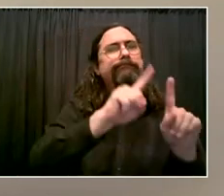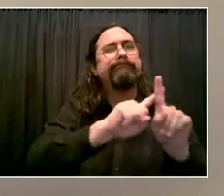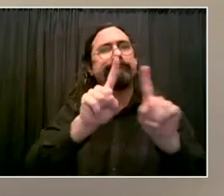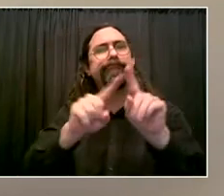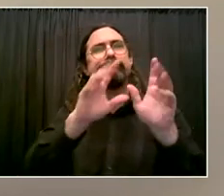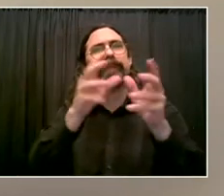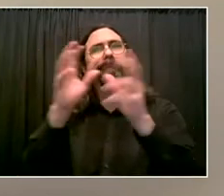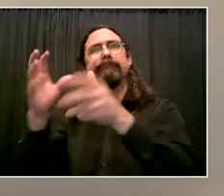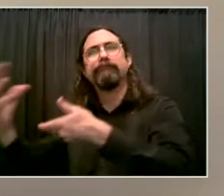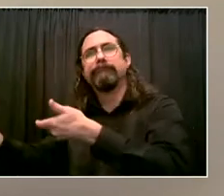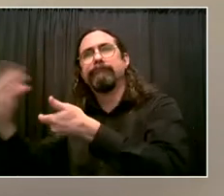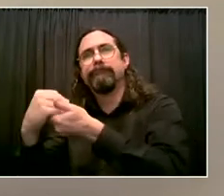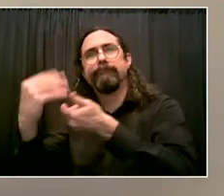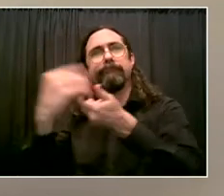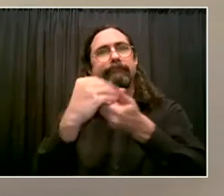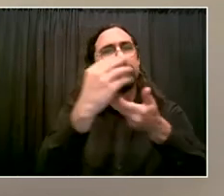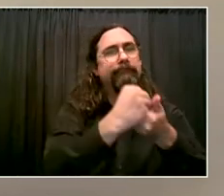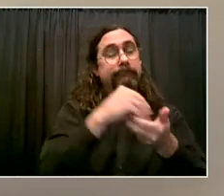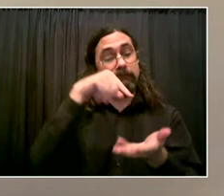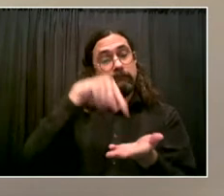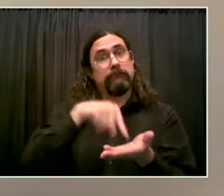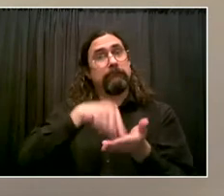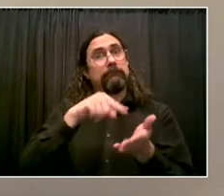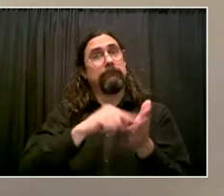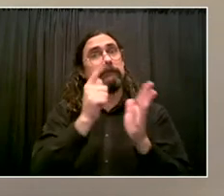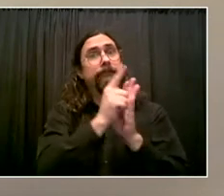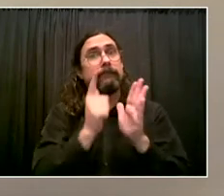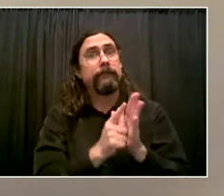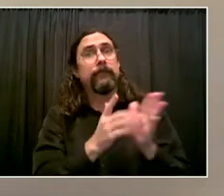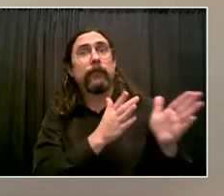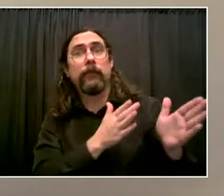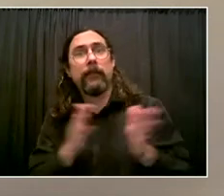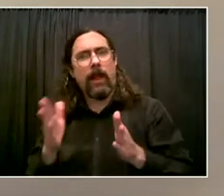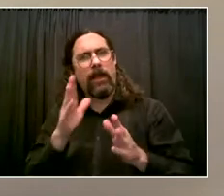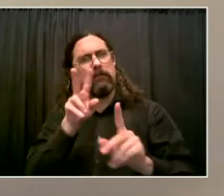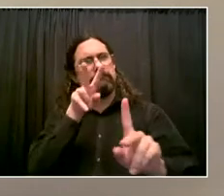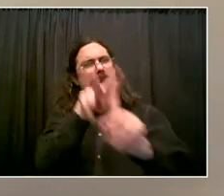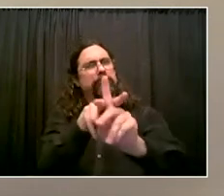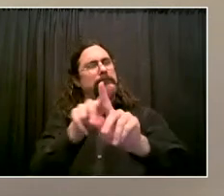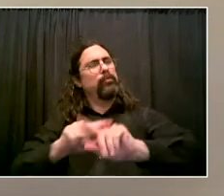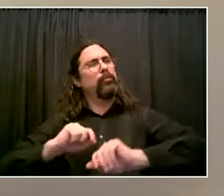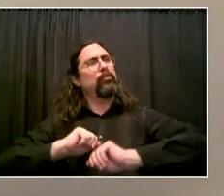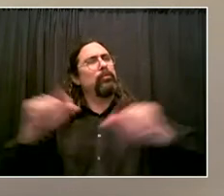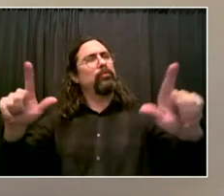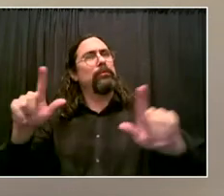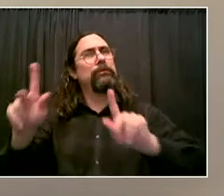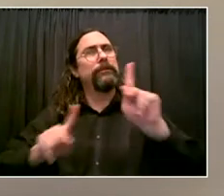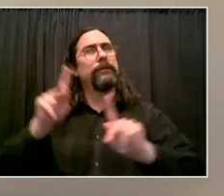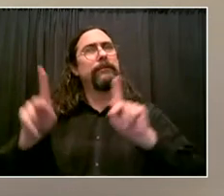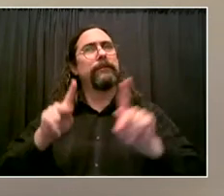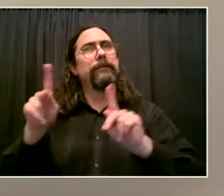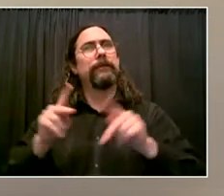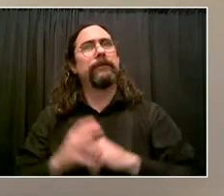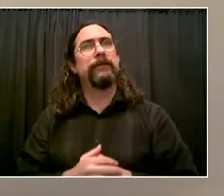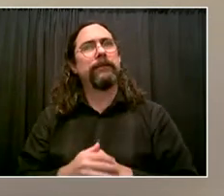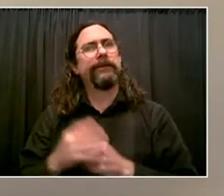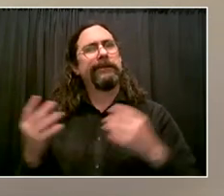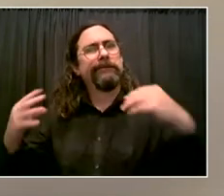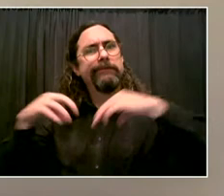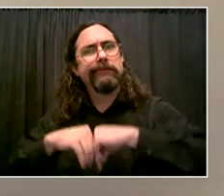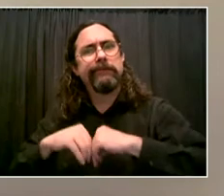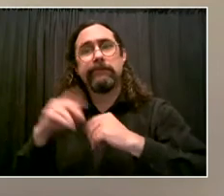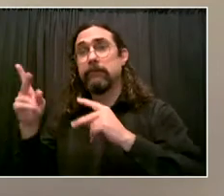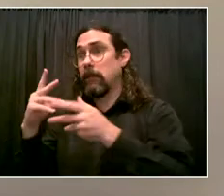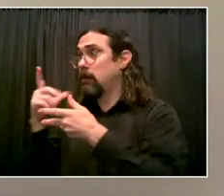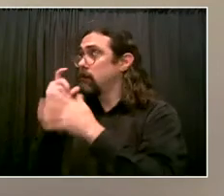That's the only way we're going to set people up for success. So with our state population, our state jail population being so heavily skewed with New York